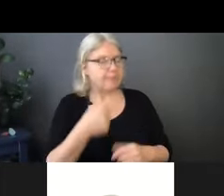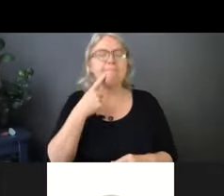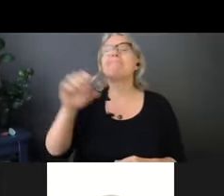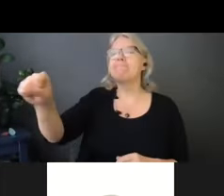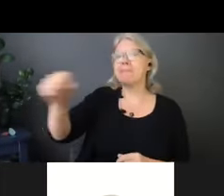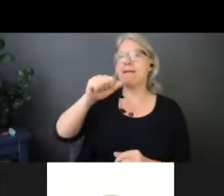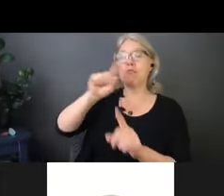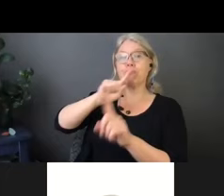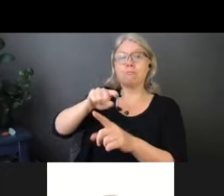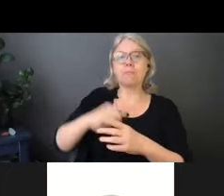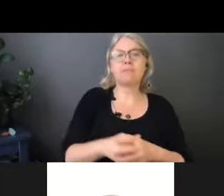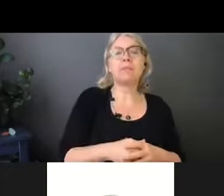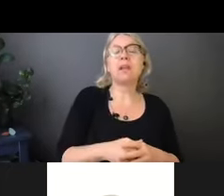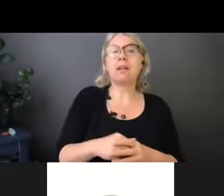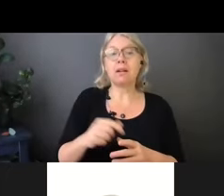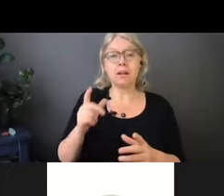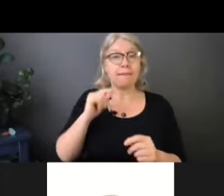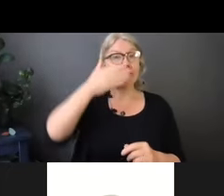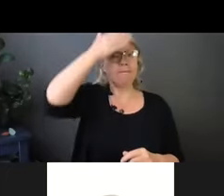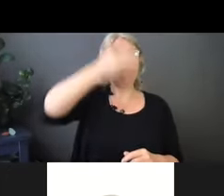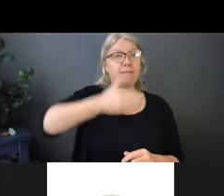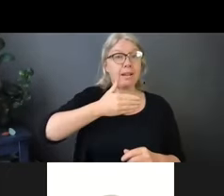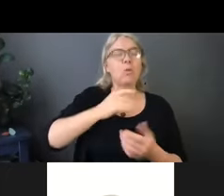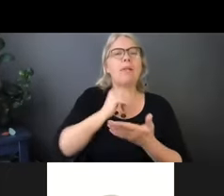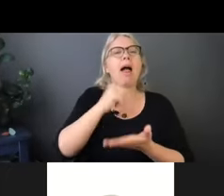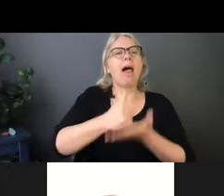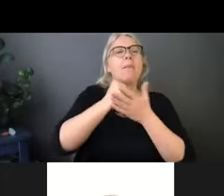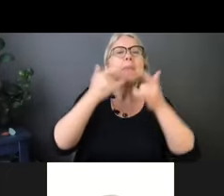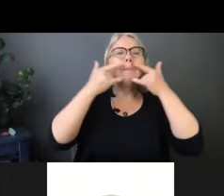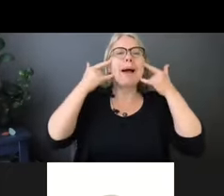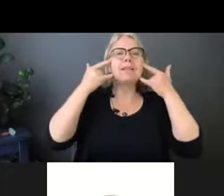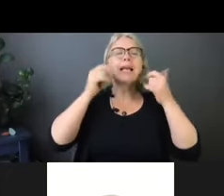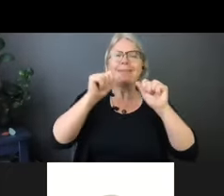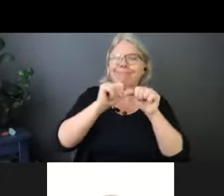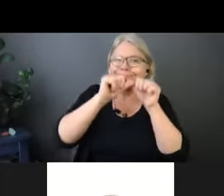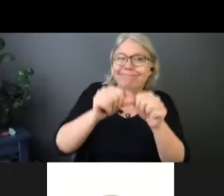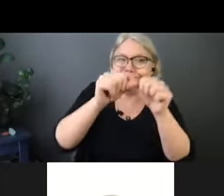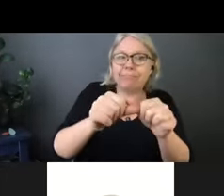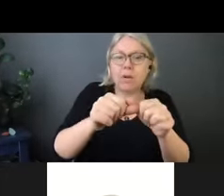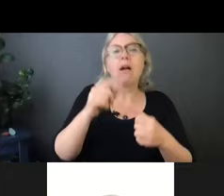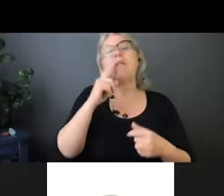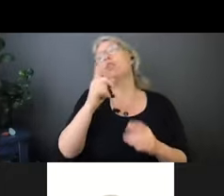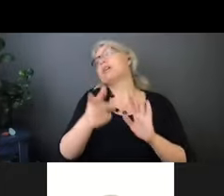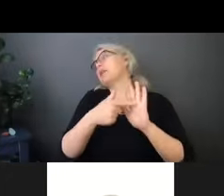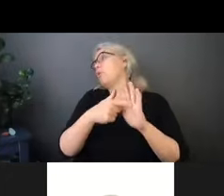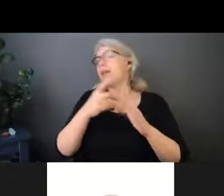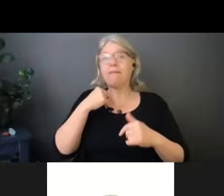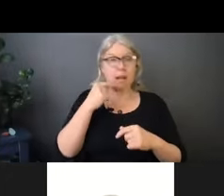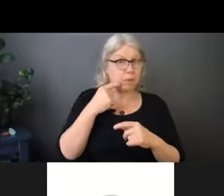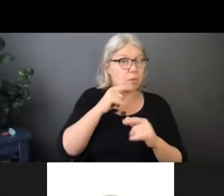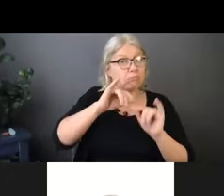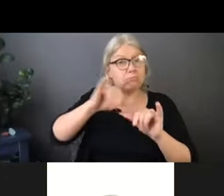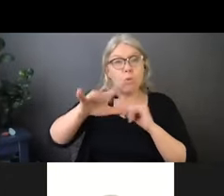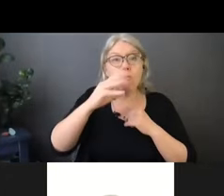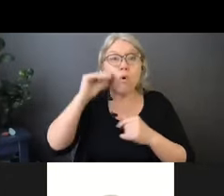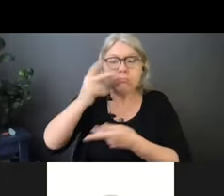longevity of the, of your mask. So if I'm going to be in your home for four hours, for example, and I'm hot, it's hot in your home. There's a risk of